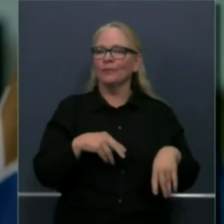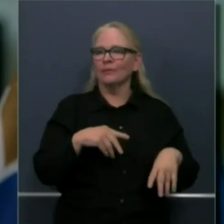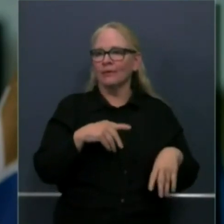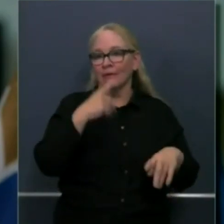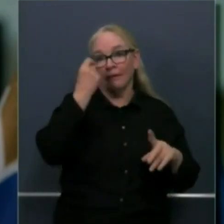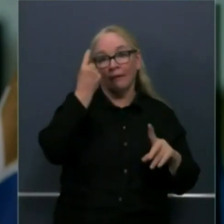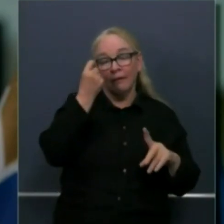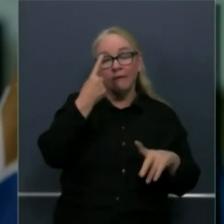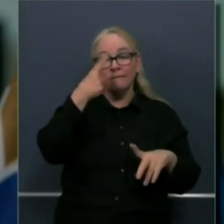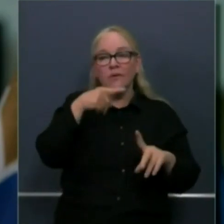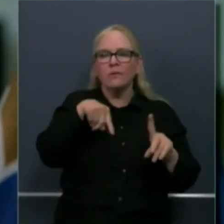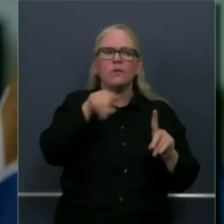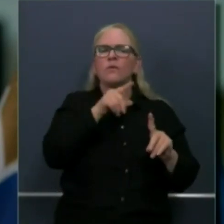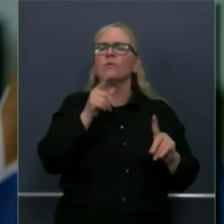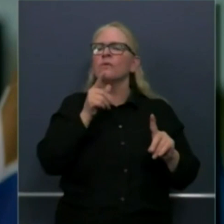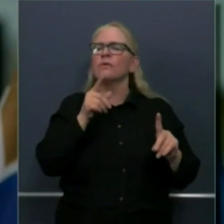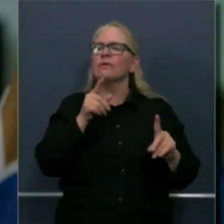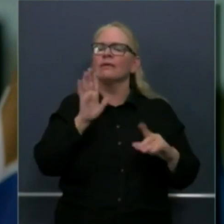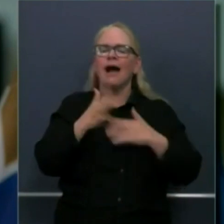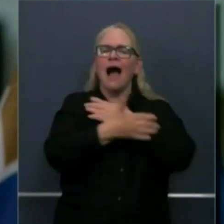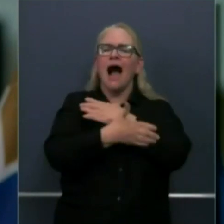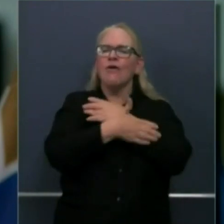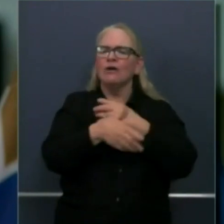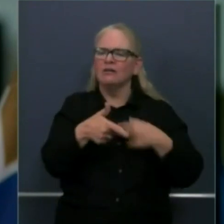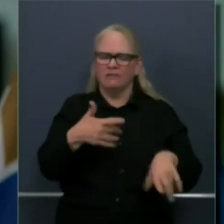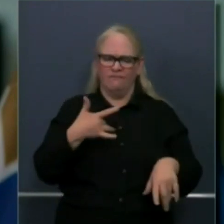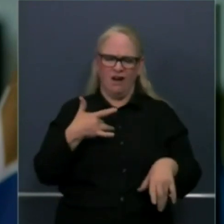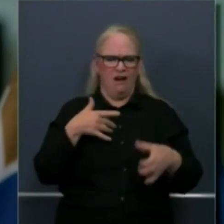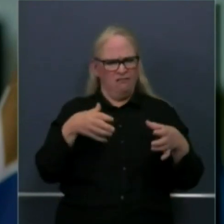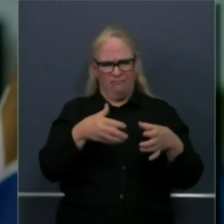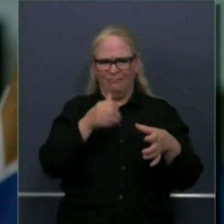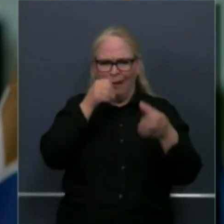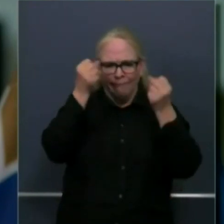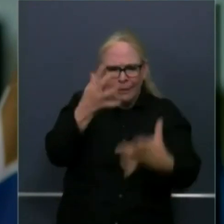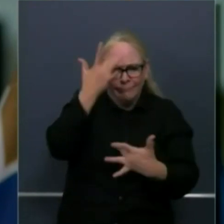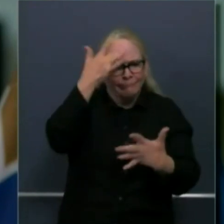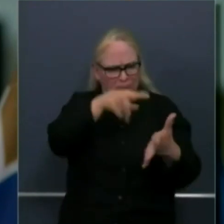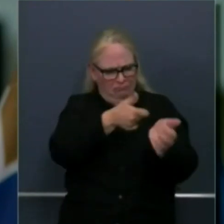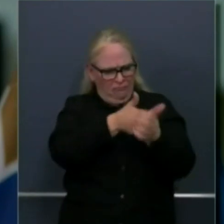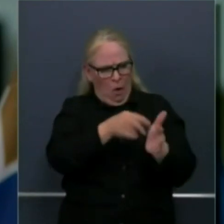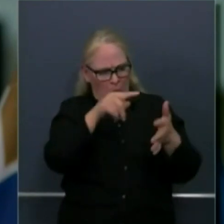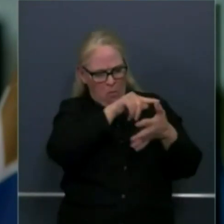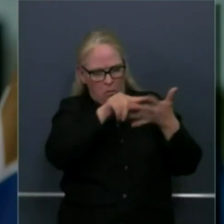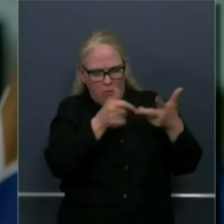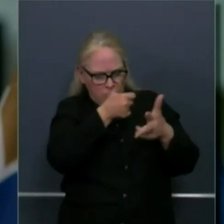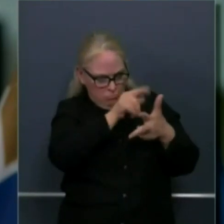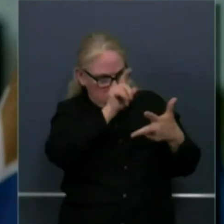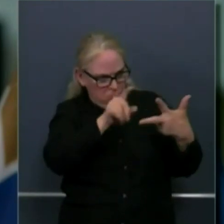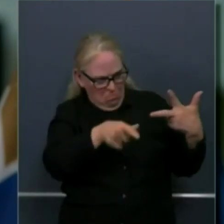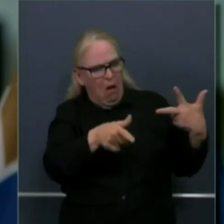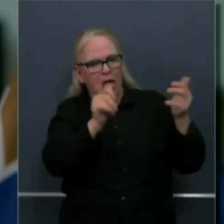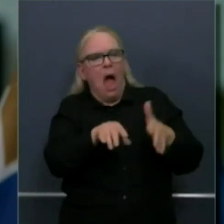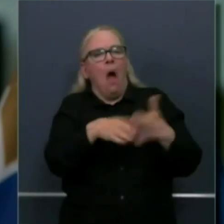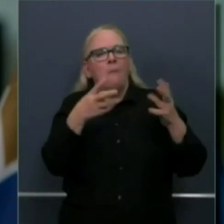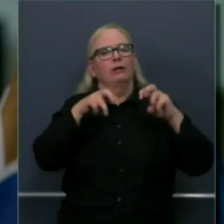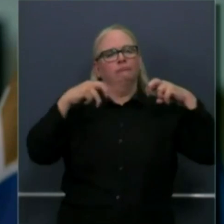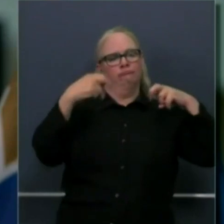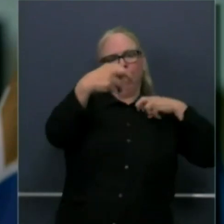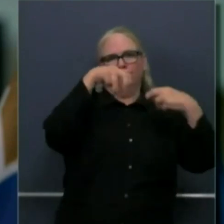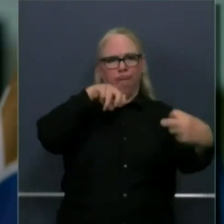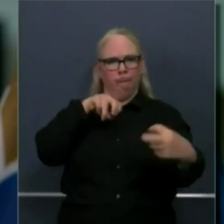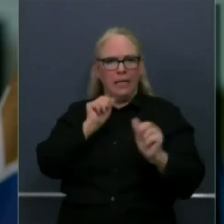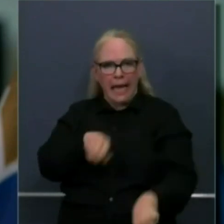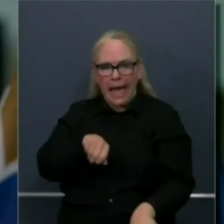very clear last week the conditions we're looking for to go deeper into phase two and we